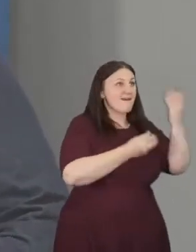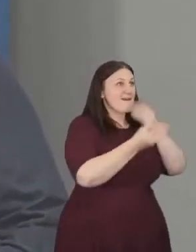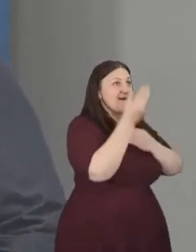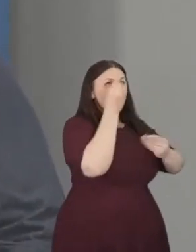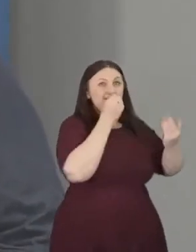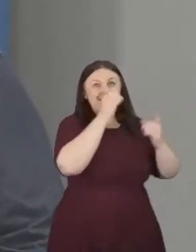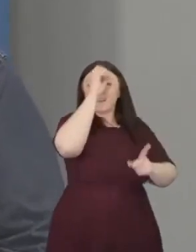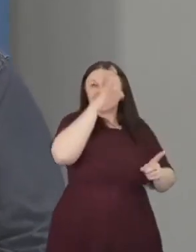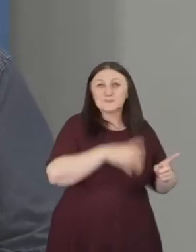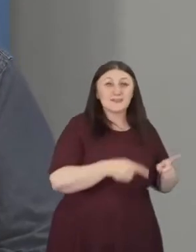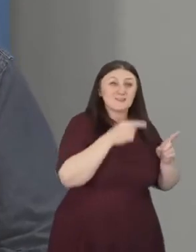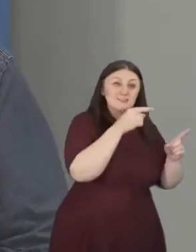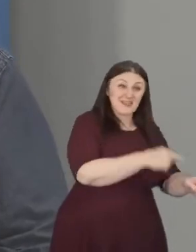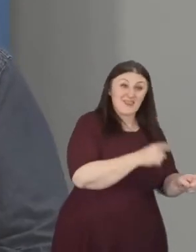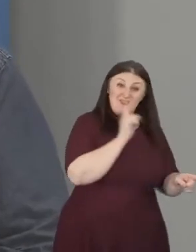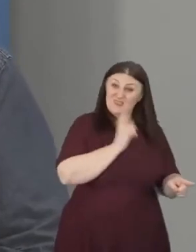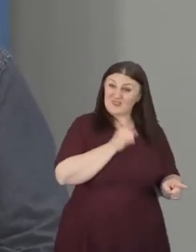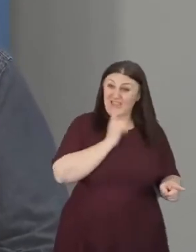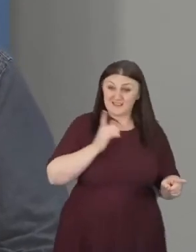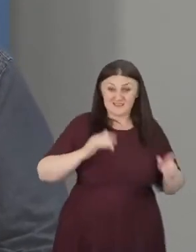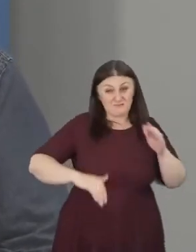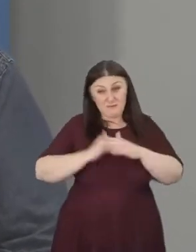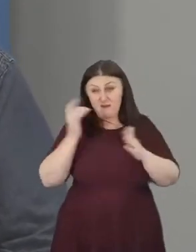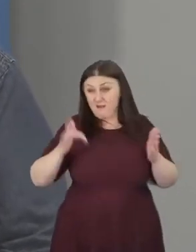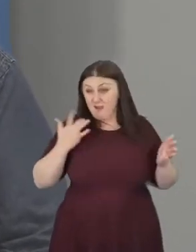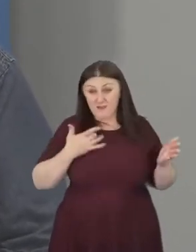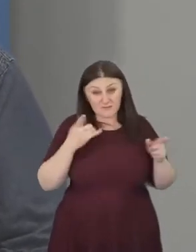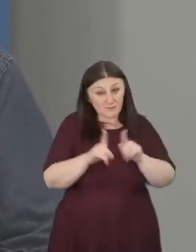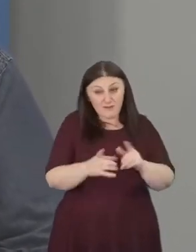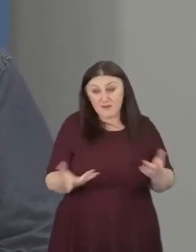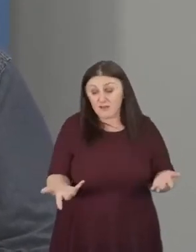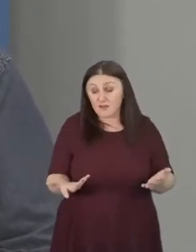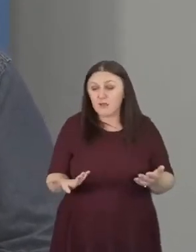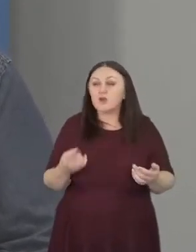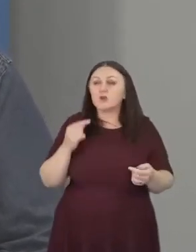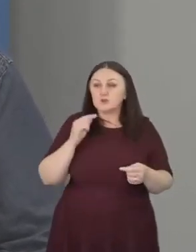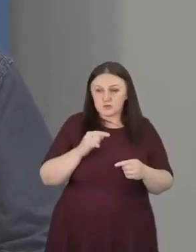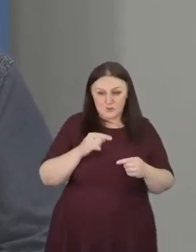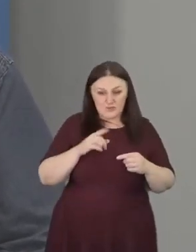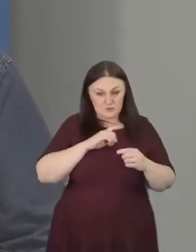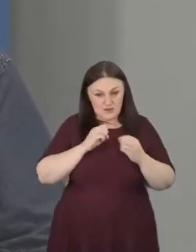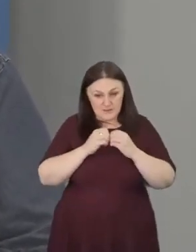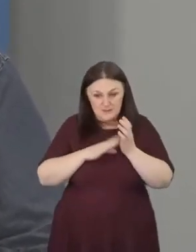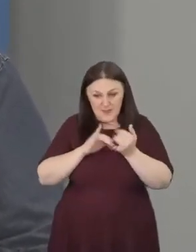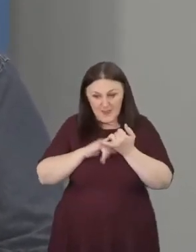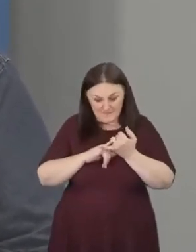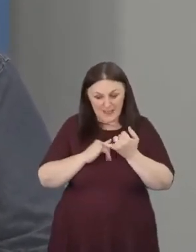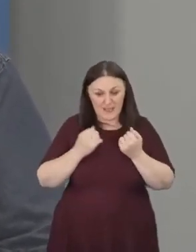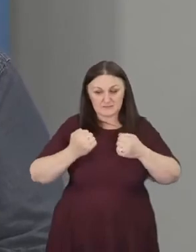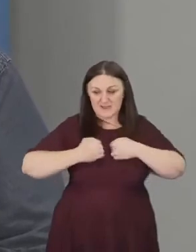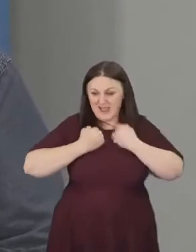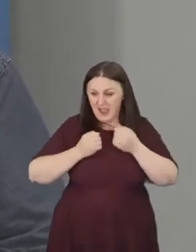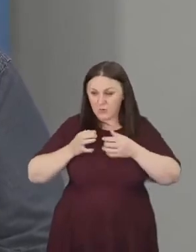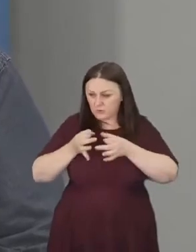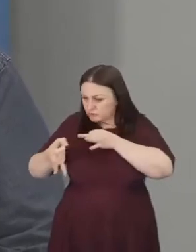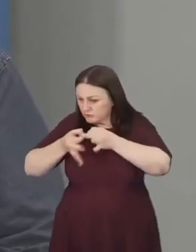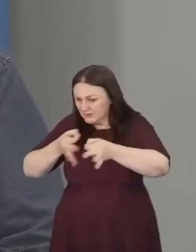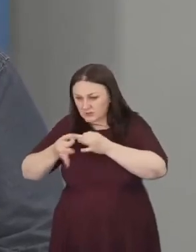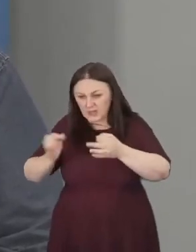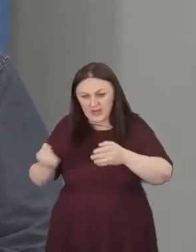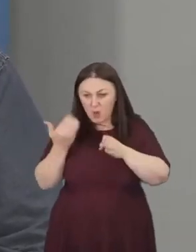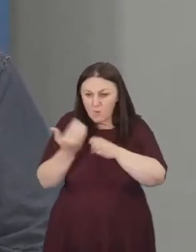That's why creation stewardship is a cross-cutting theme of BMS's strategy and all of our work,